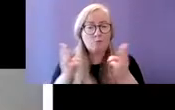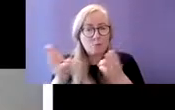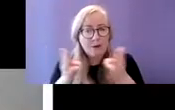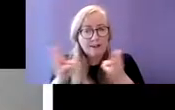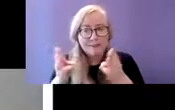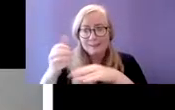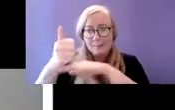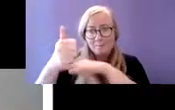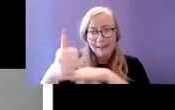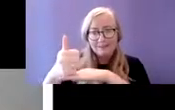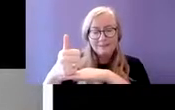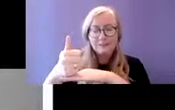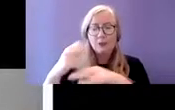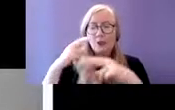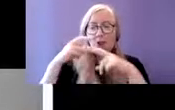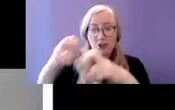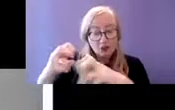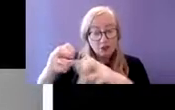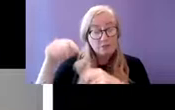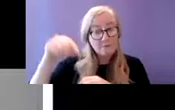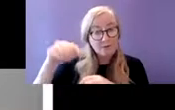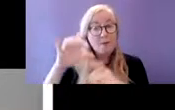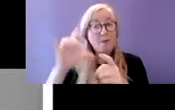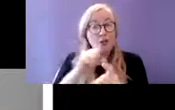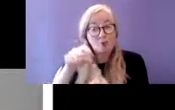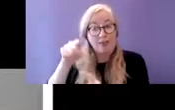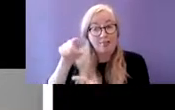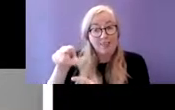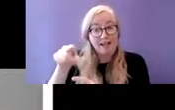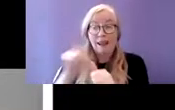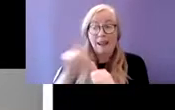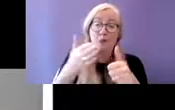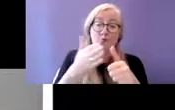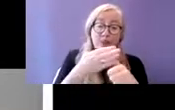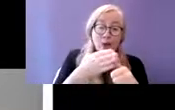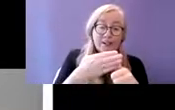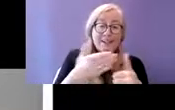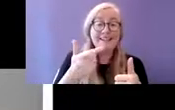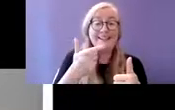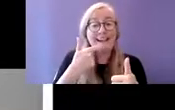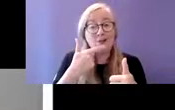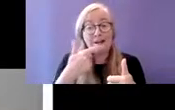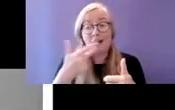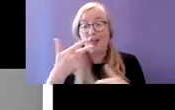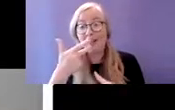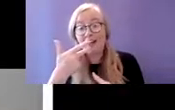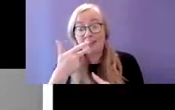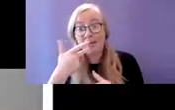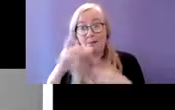informed primary secondary and tertiary prevention of homelessness amongst autistic populations